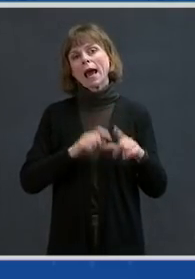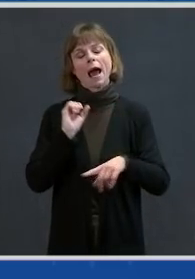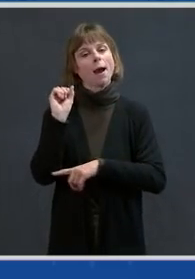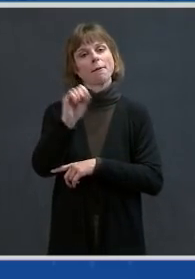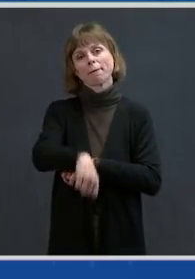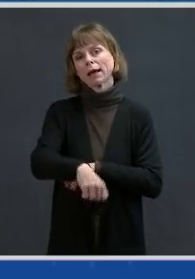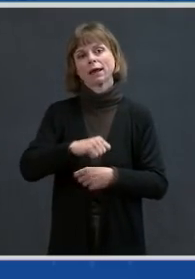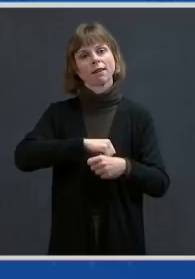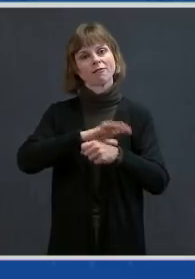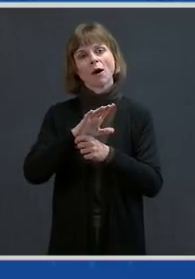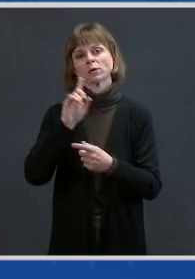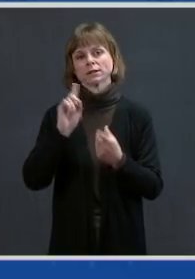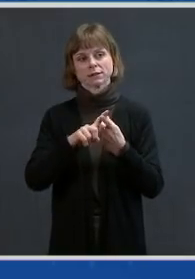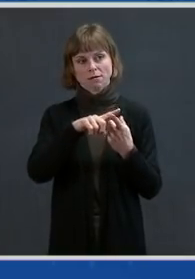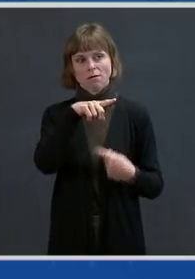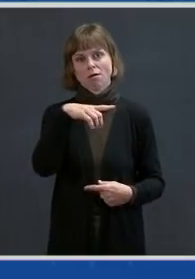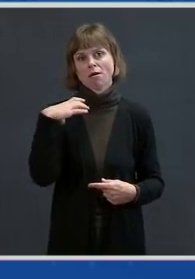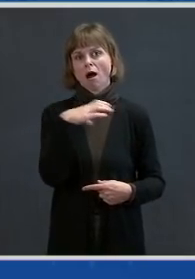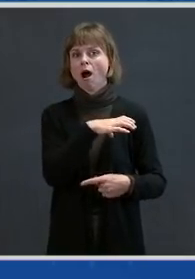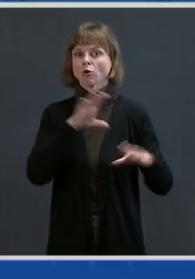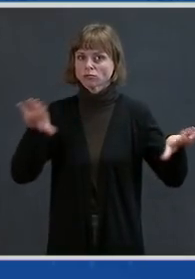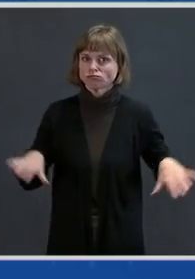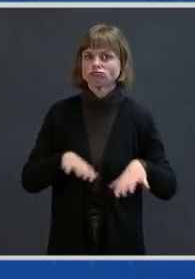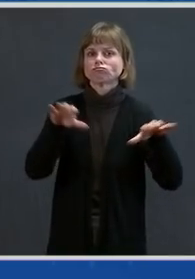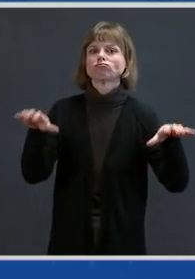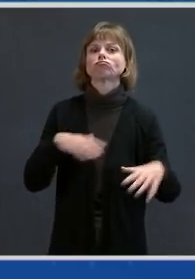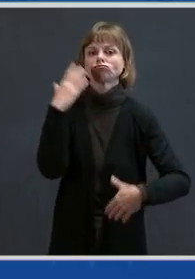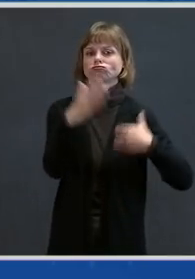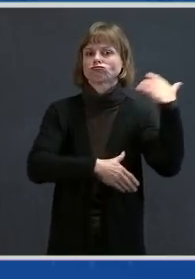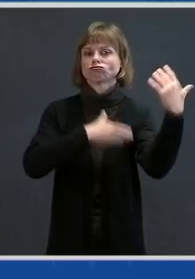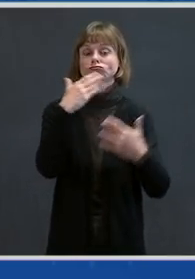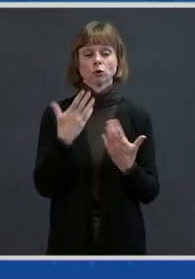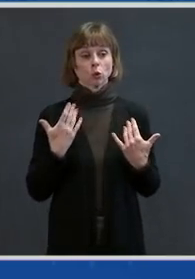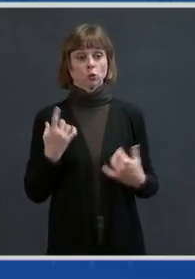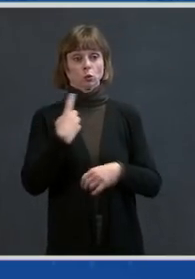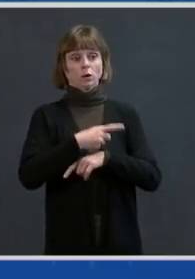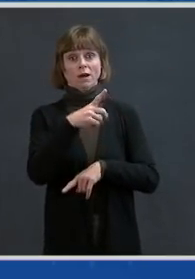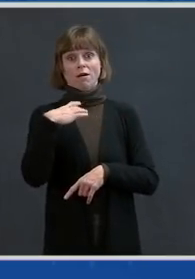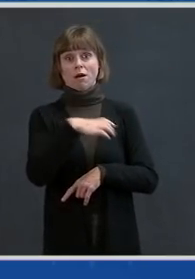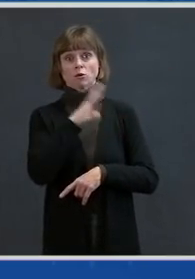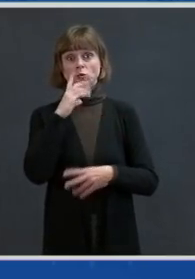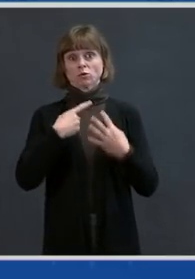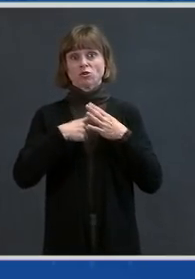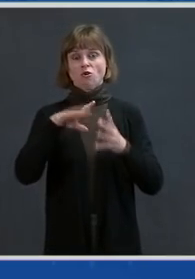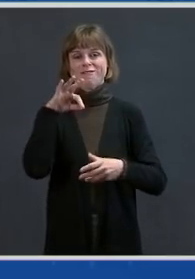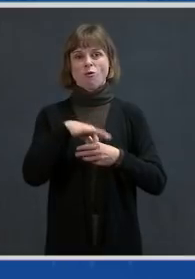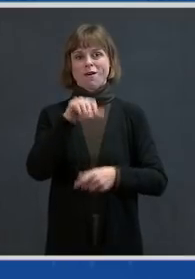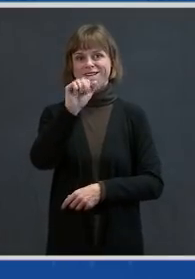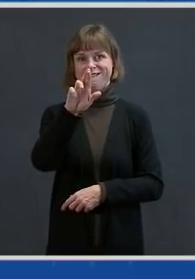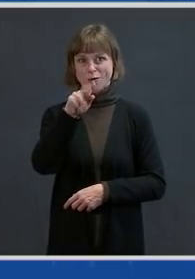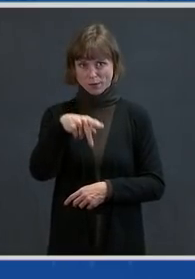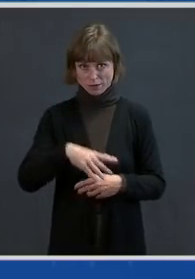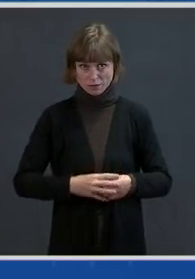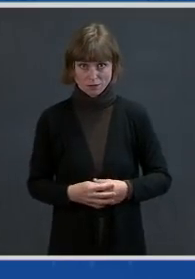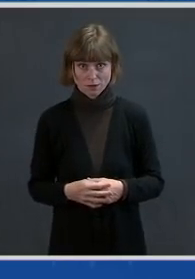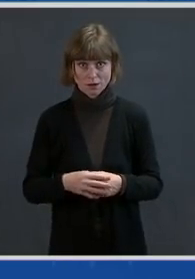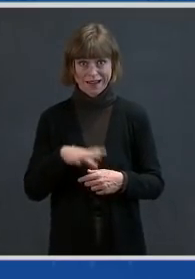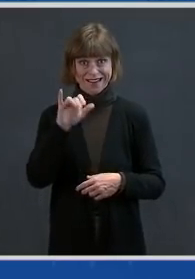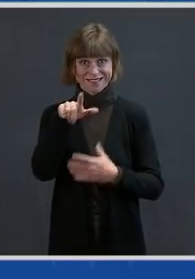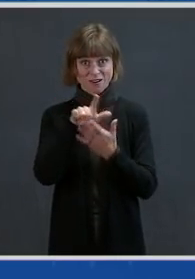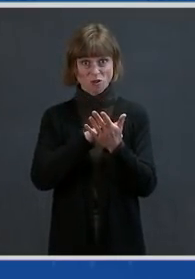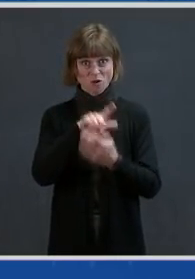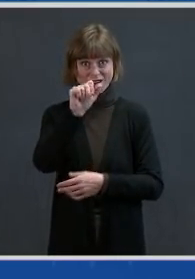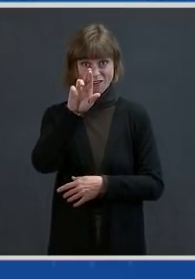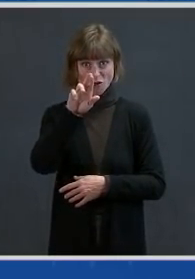Today, the House will start the vote process on the American Rescue Plan. This legislation will